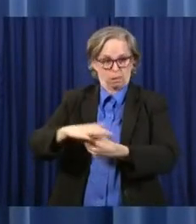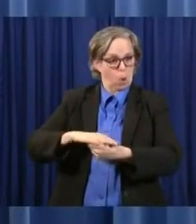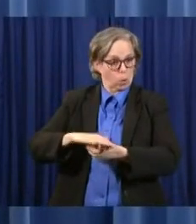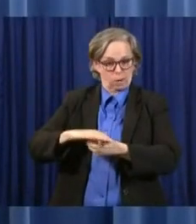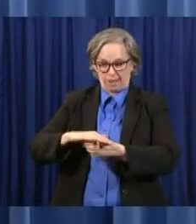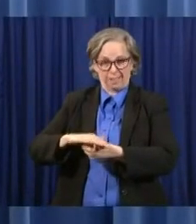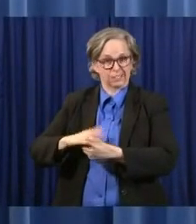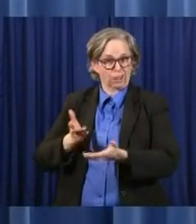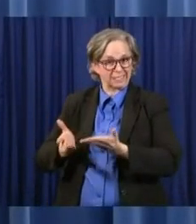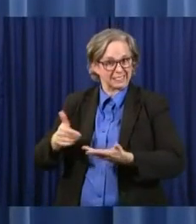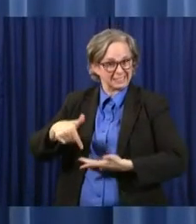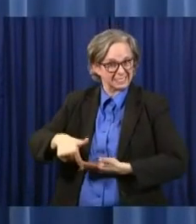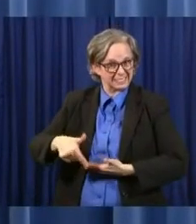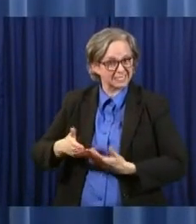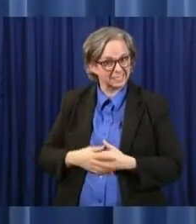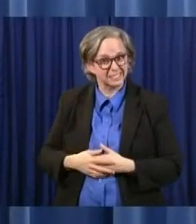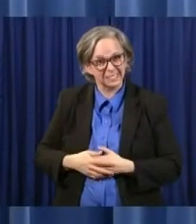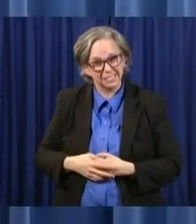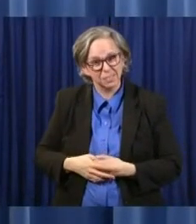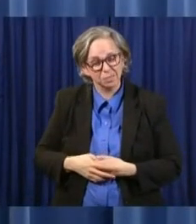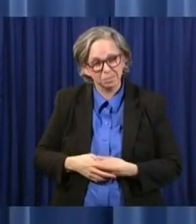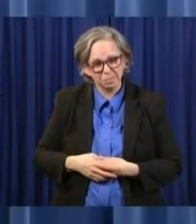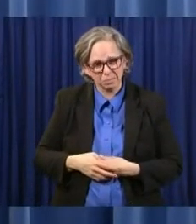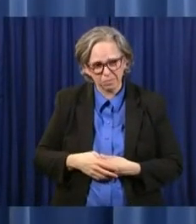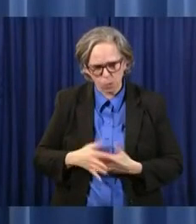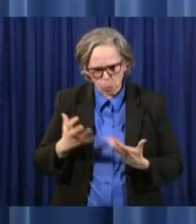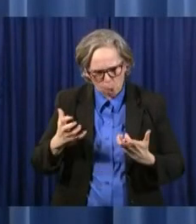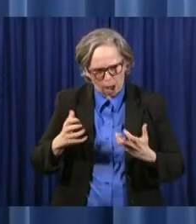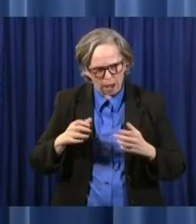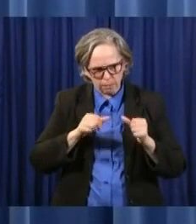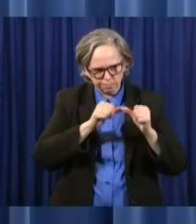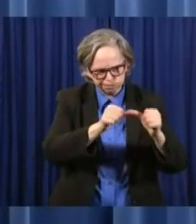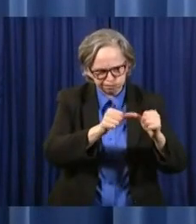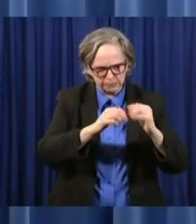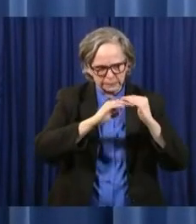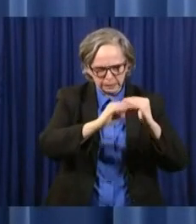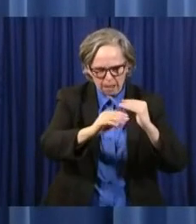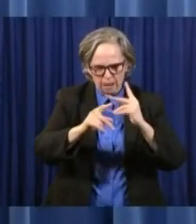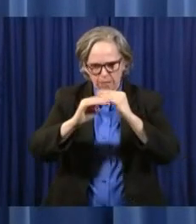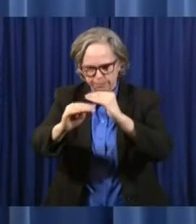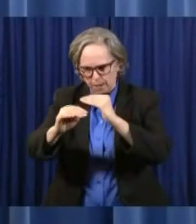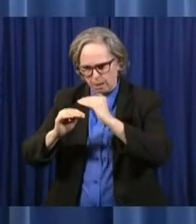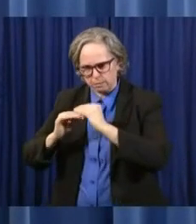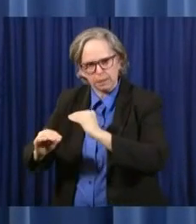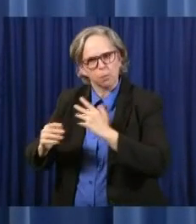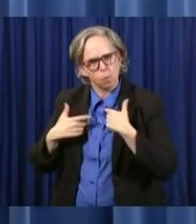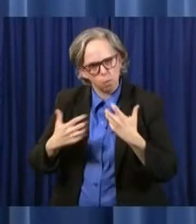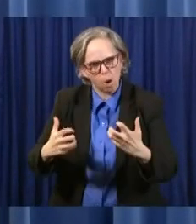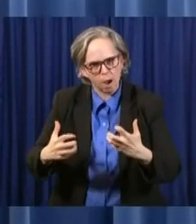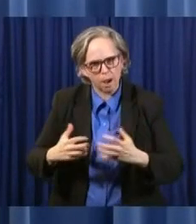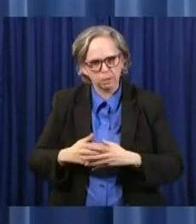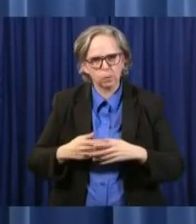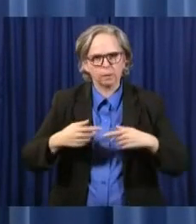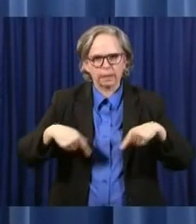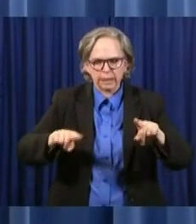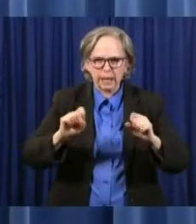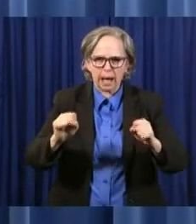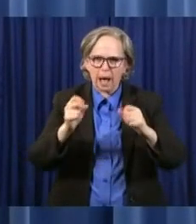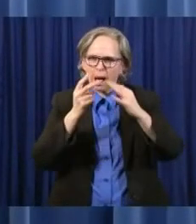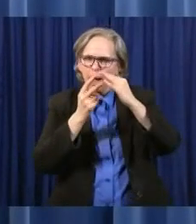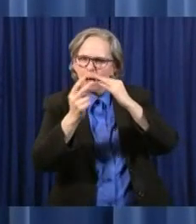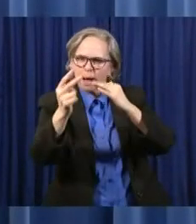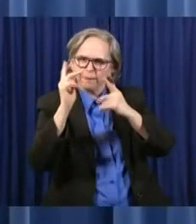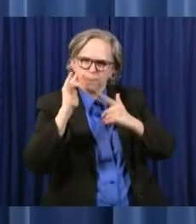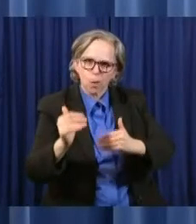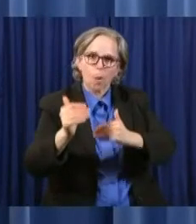those local communities some stability and some assurance, we